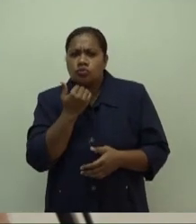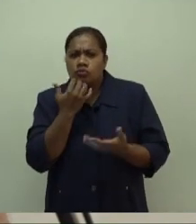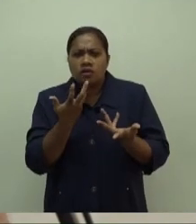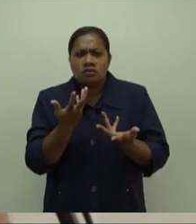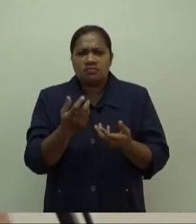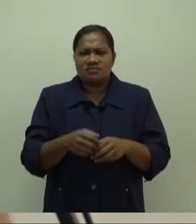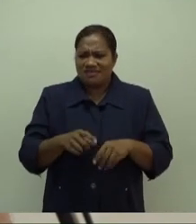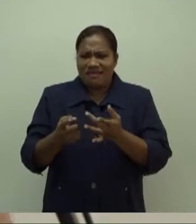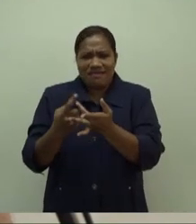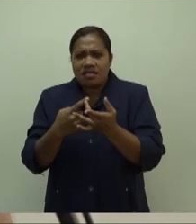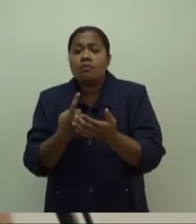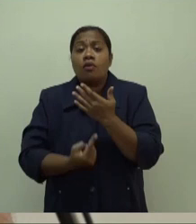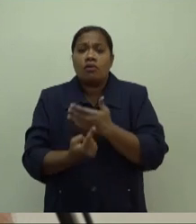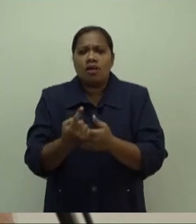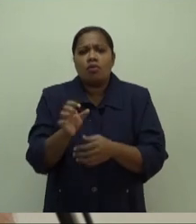activity.